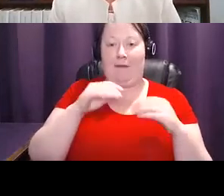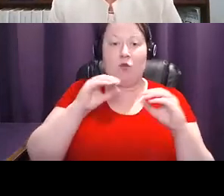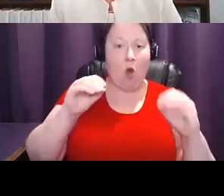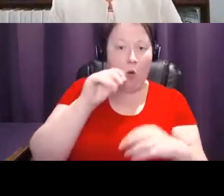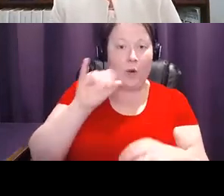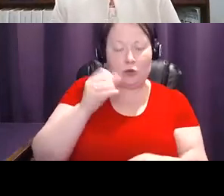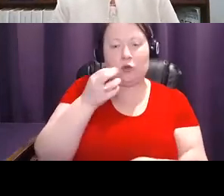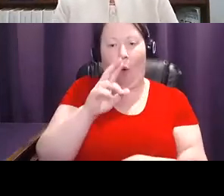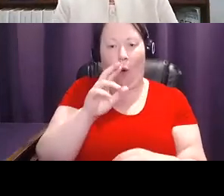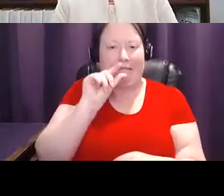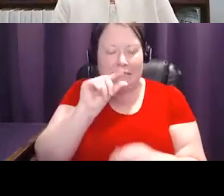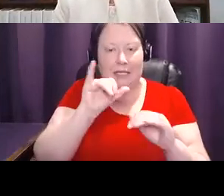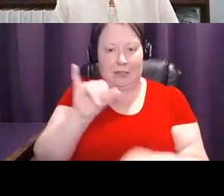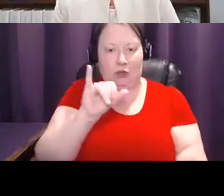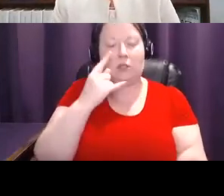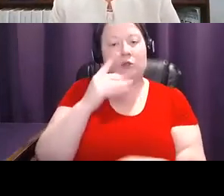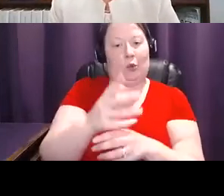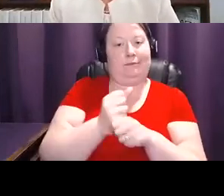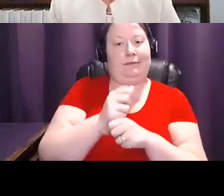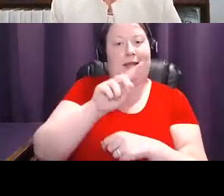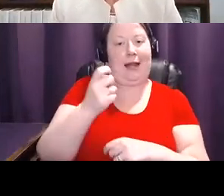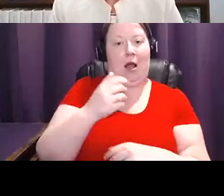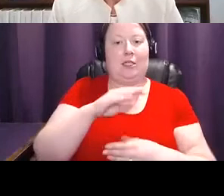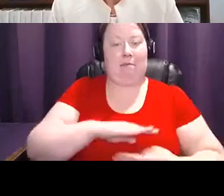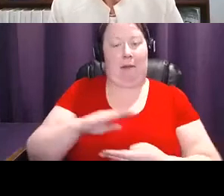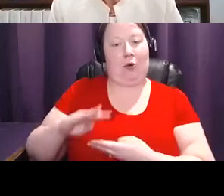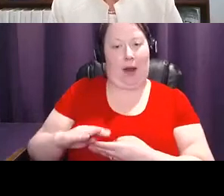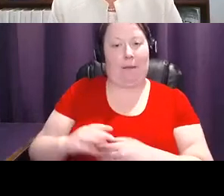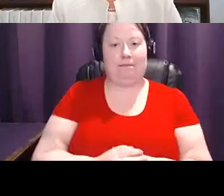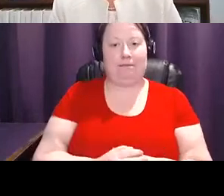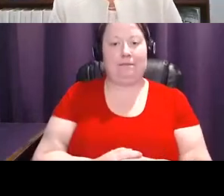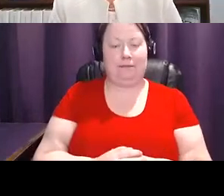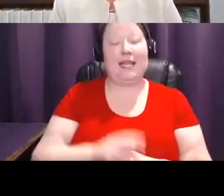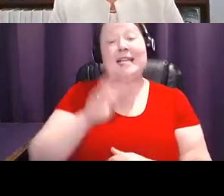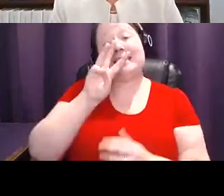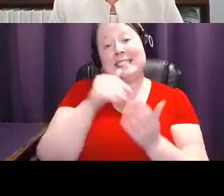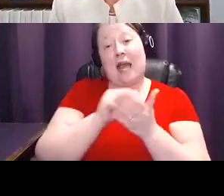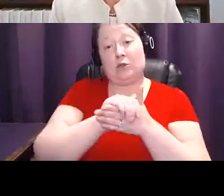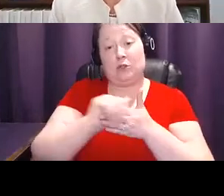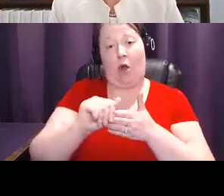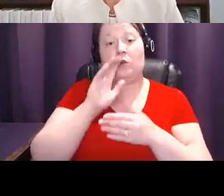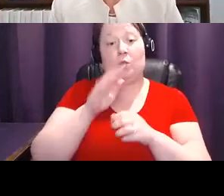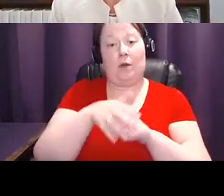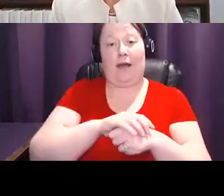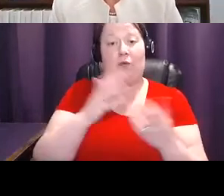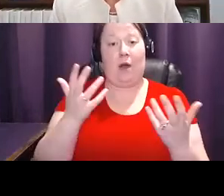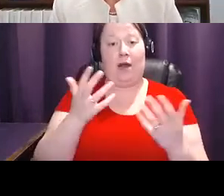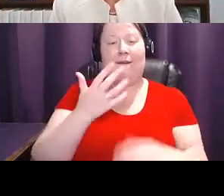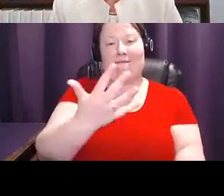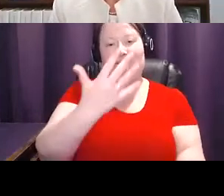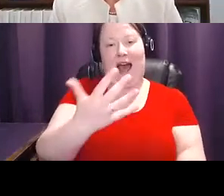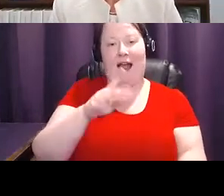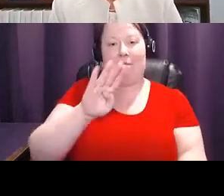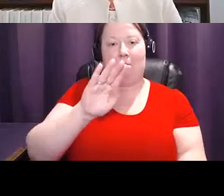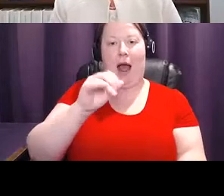to receive a diagnostic mammogram. $6,000 covers five biopsies for